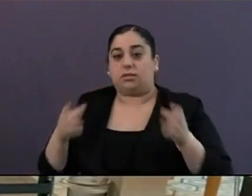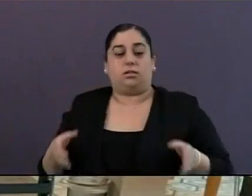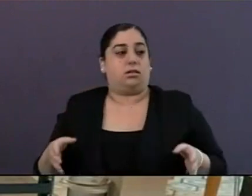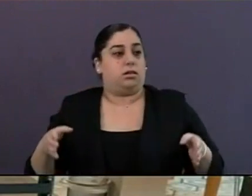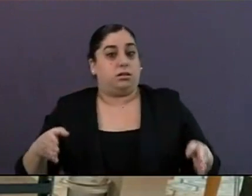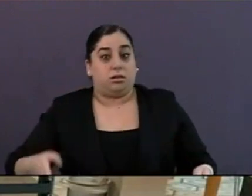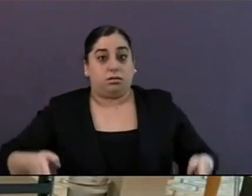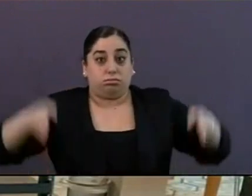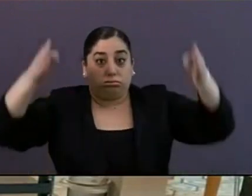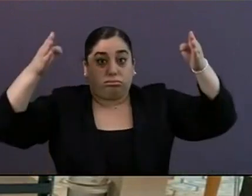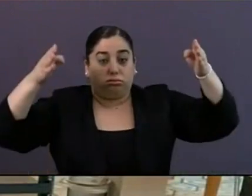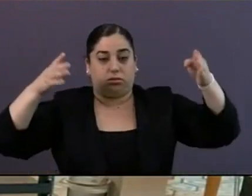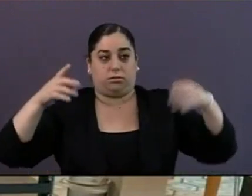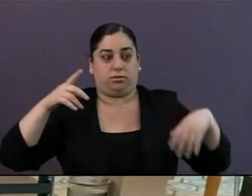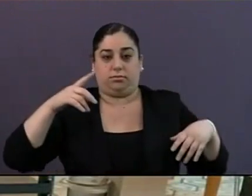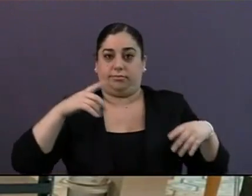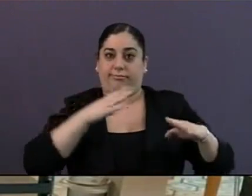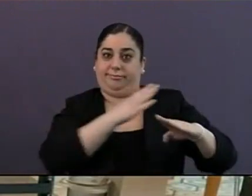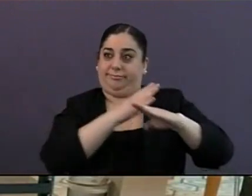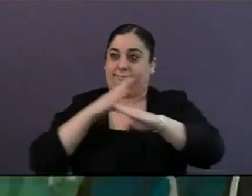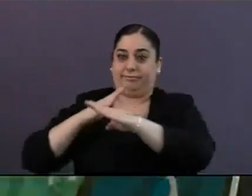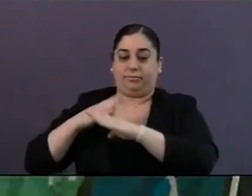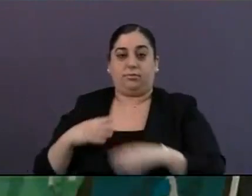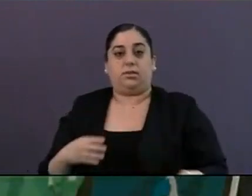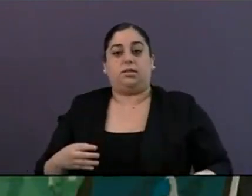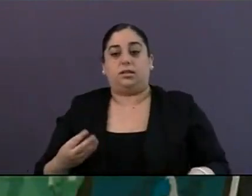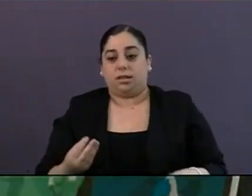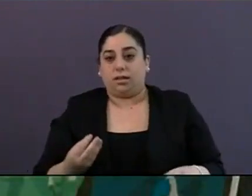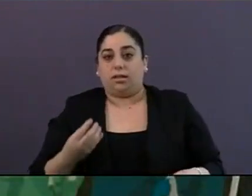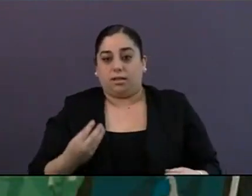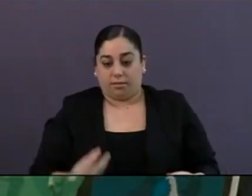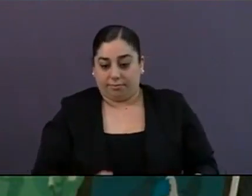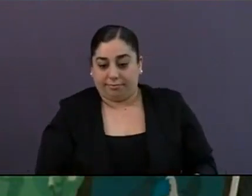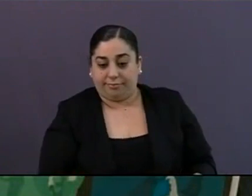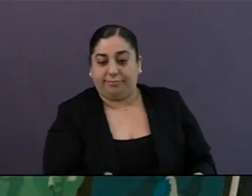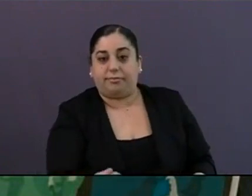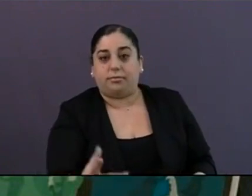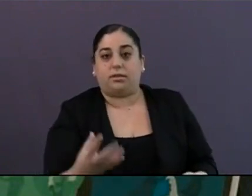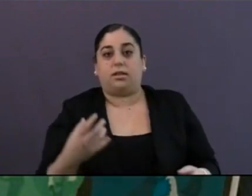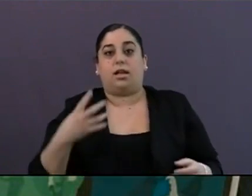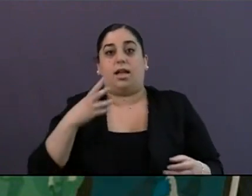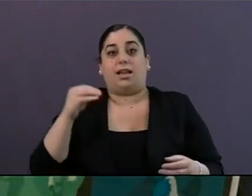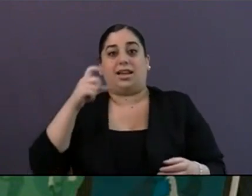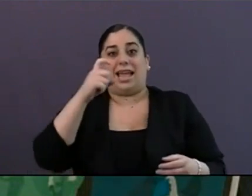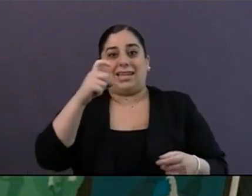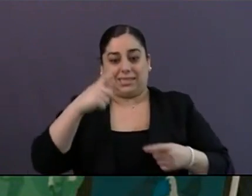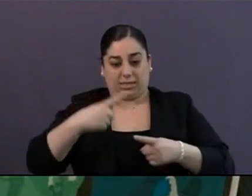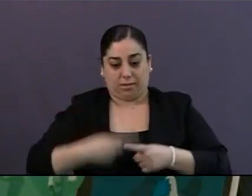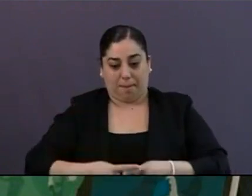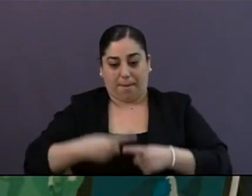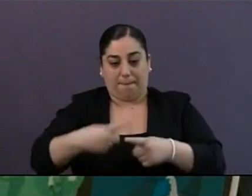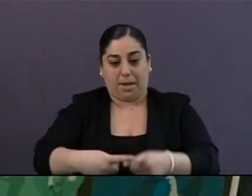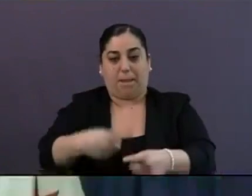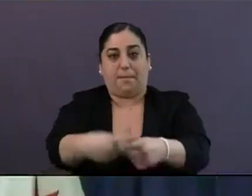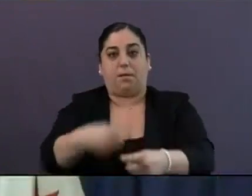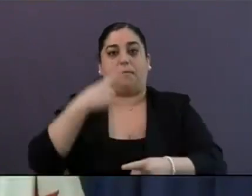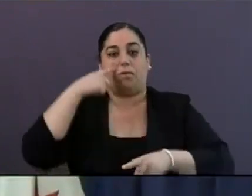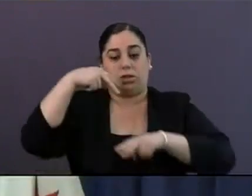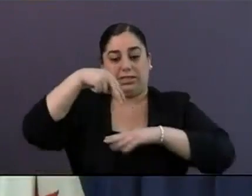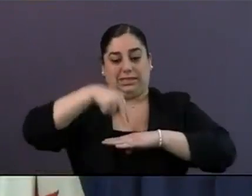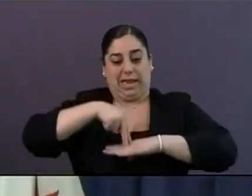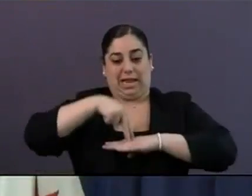and distance markers to help people maintain physical distancing in group areas. They're doing things right.